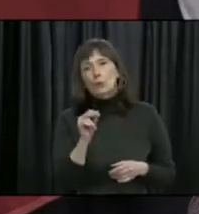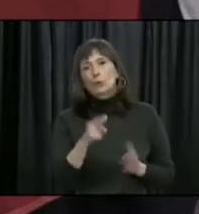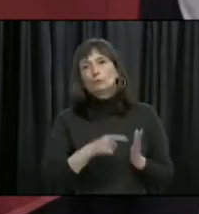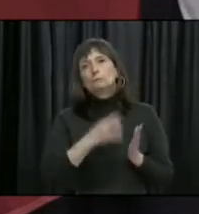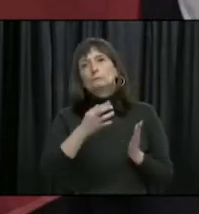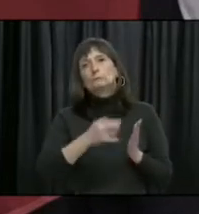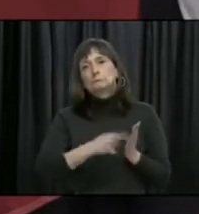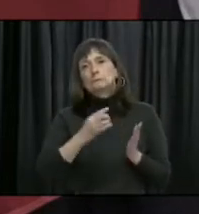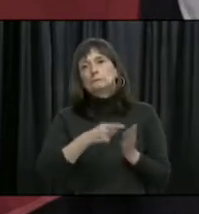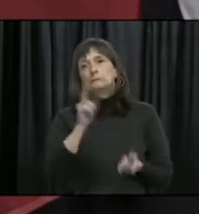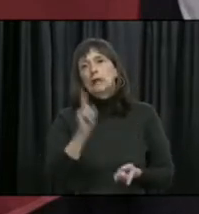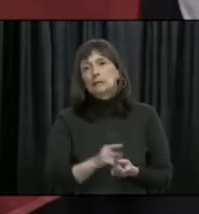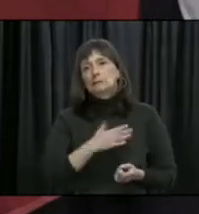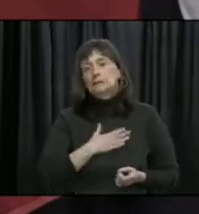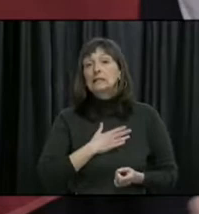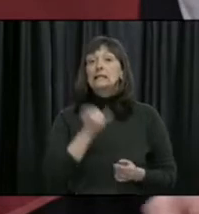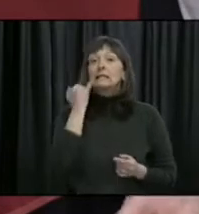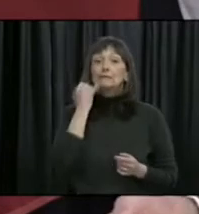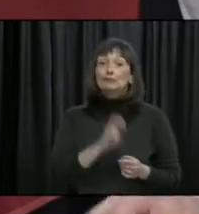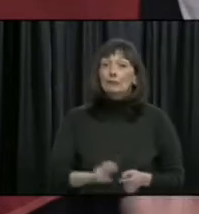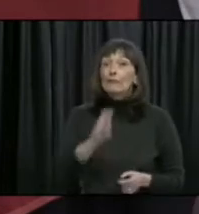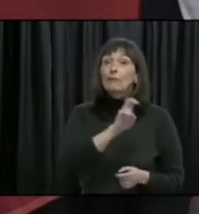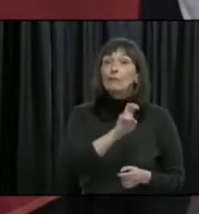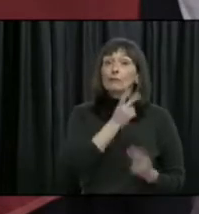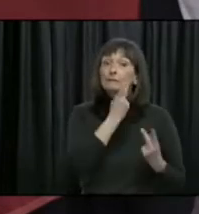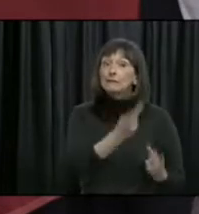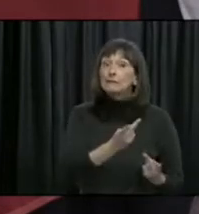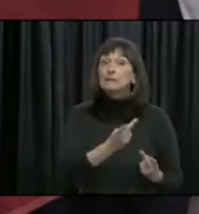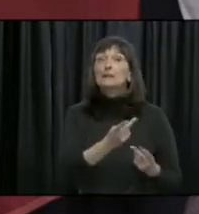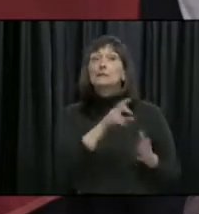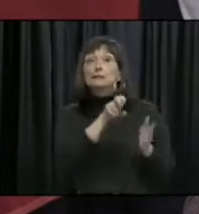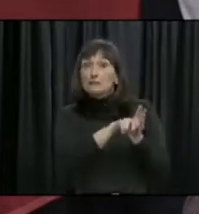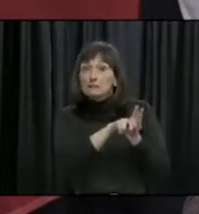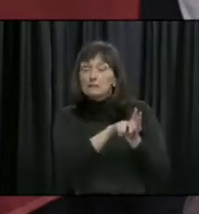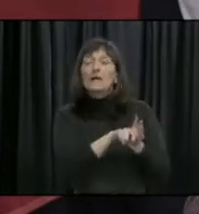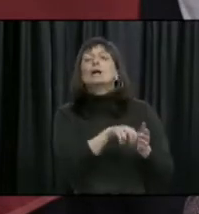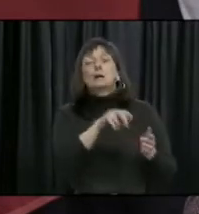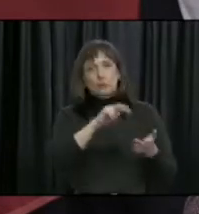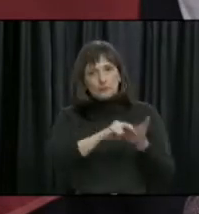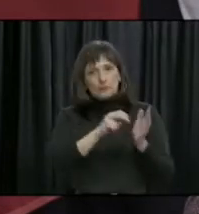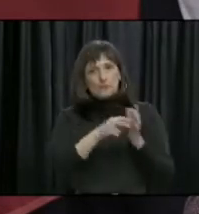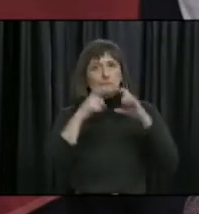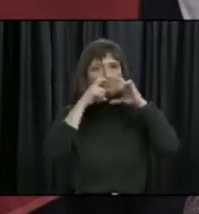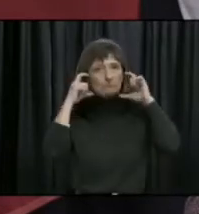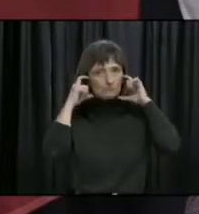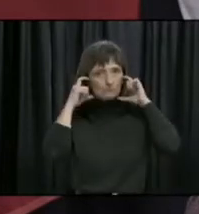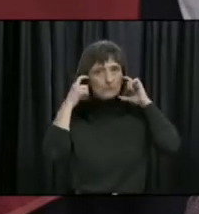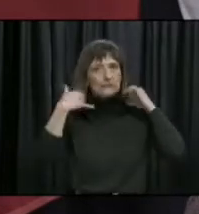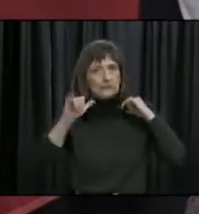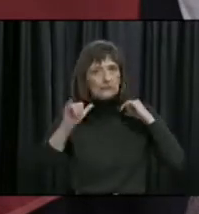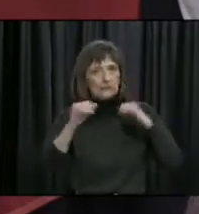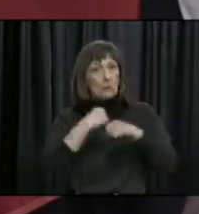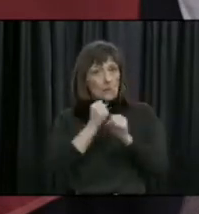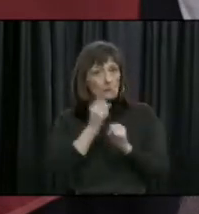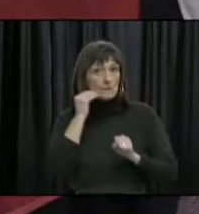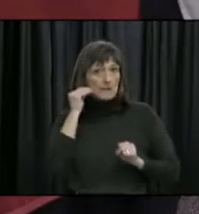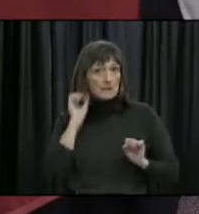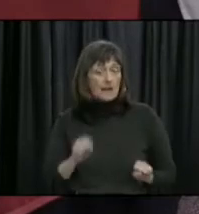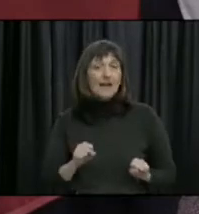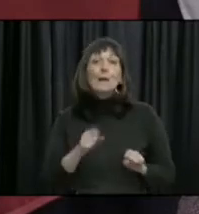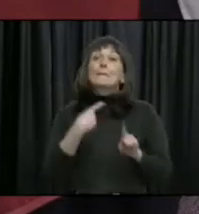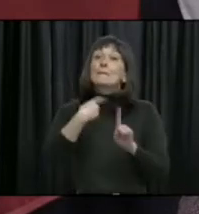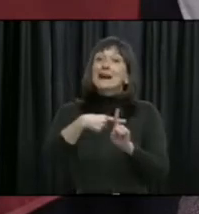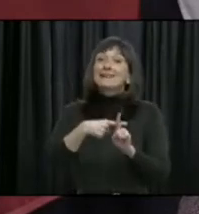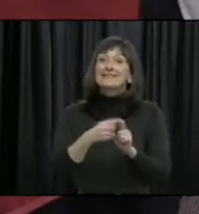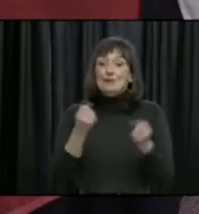you are encouraged to wear a non-medical mask or face covering. And you are still required to remain in your vehicle